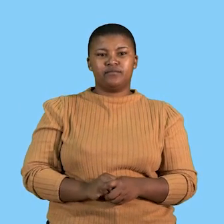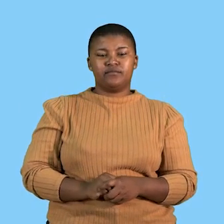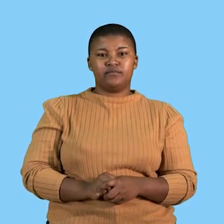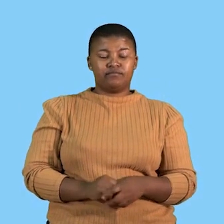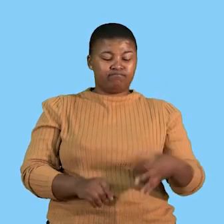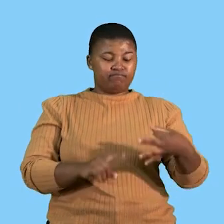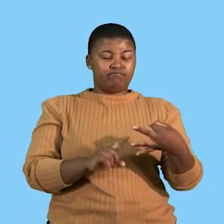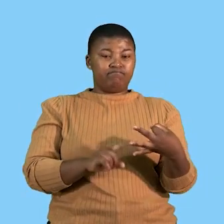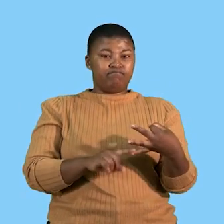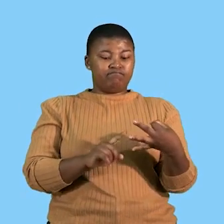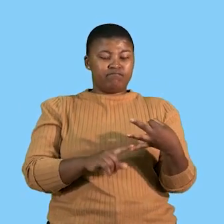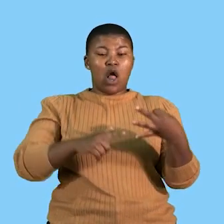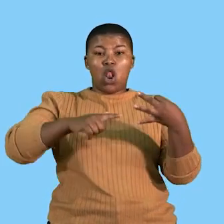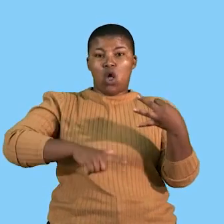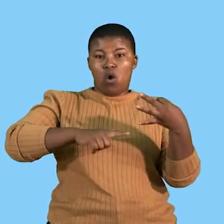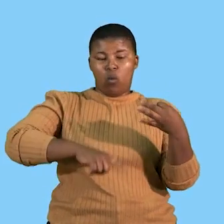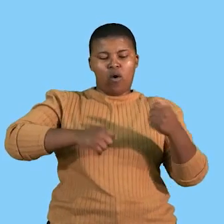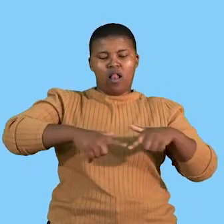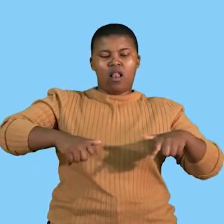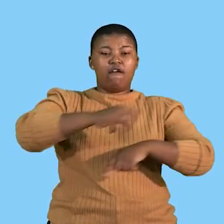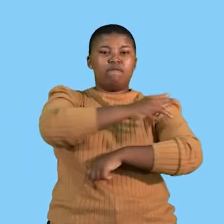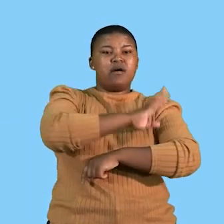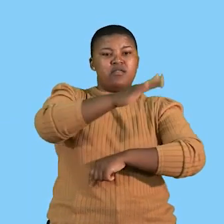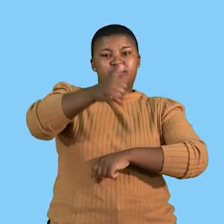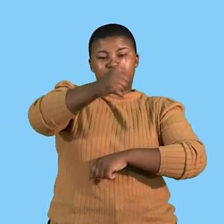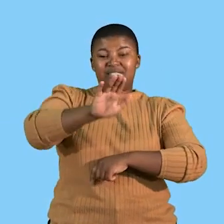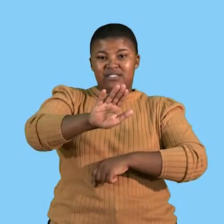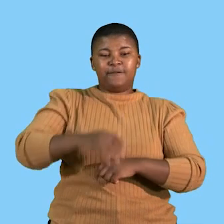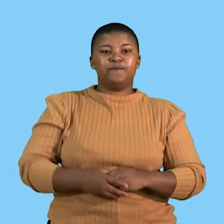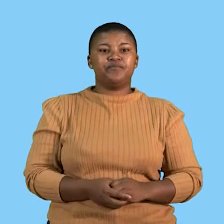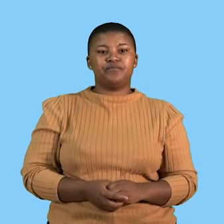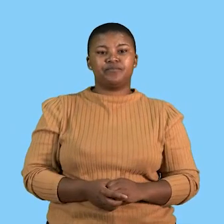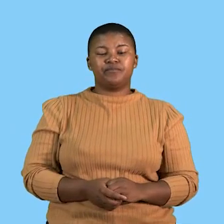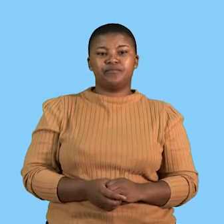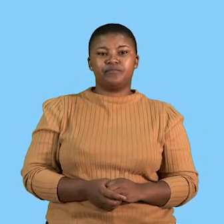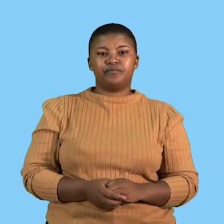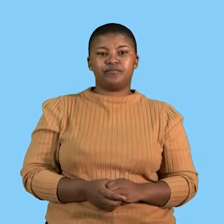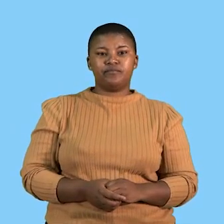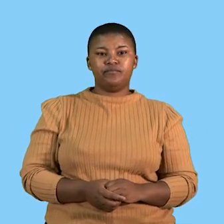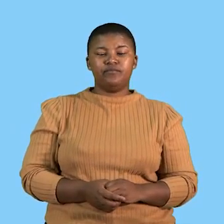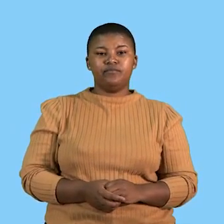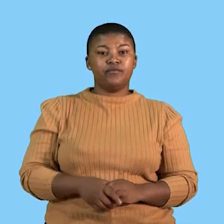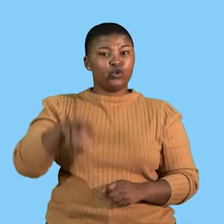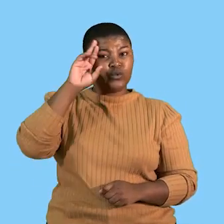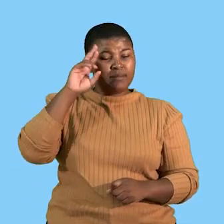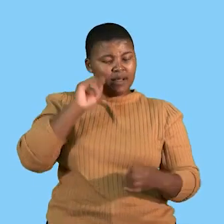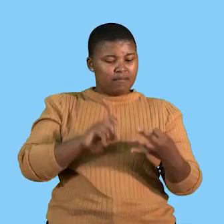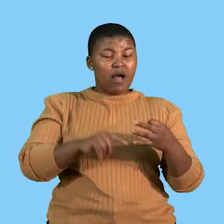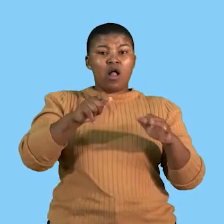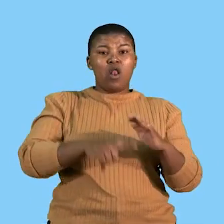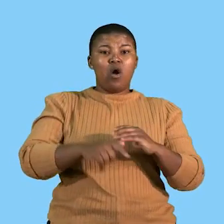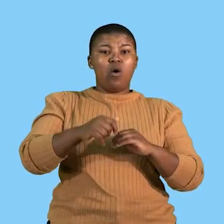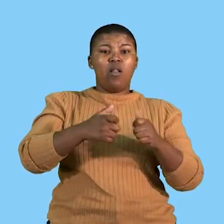And then lastly we have lower level management. And if we can